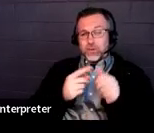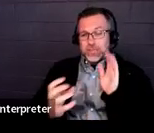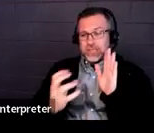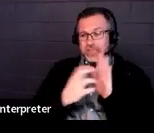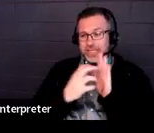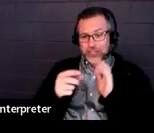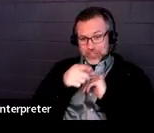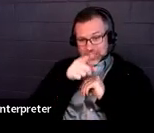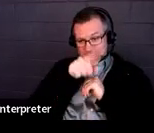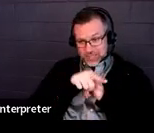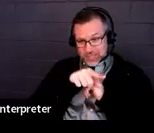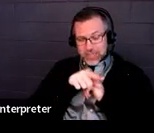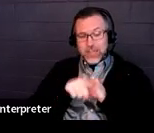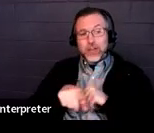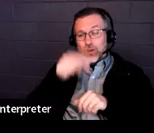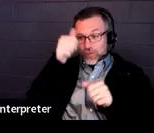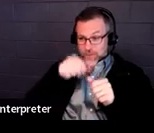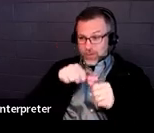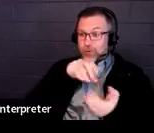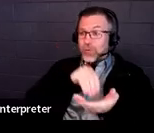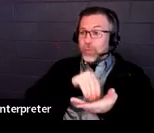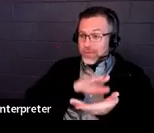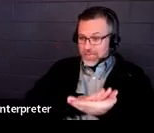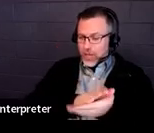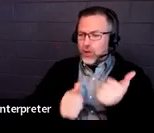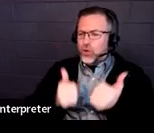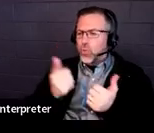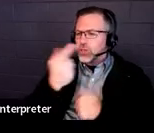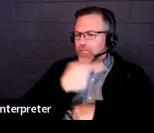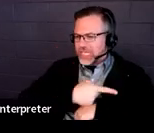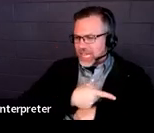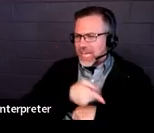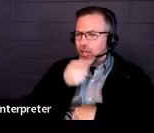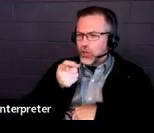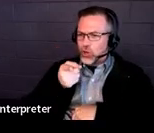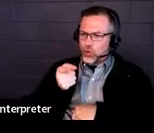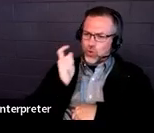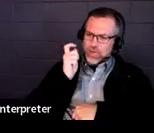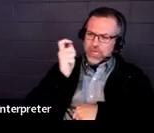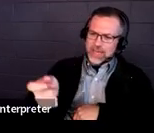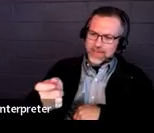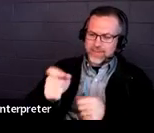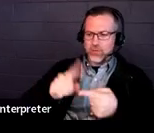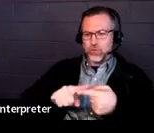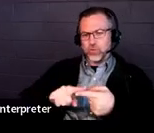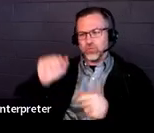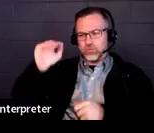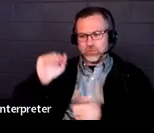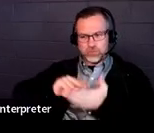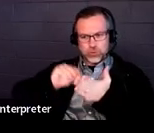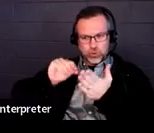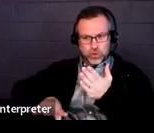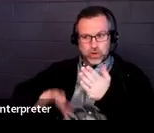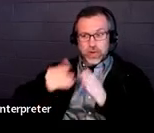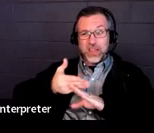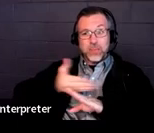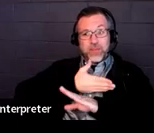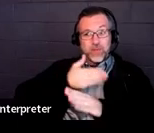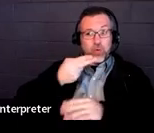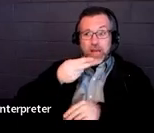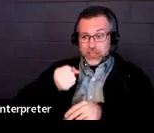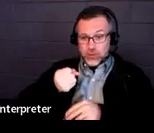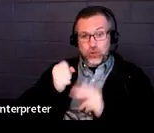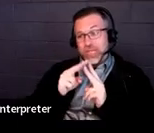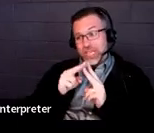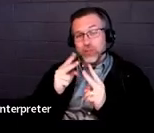remember to document that date given to the child. So this should be before their exit from high school, either because of graduation